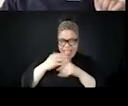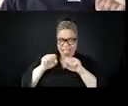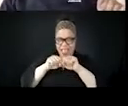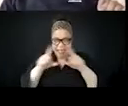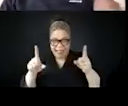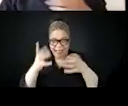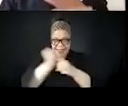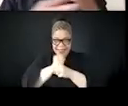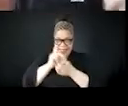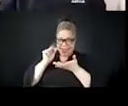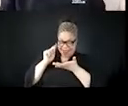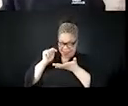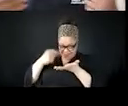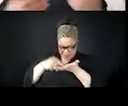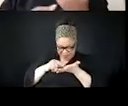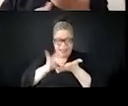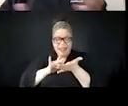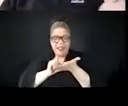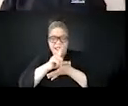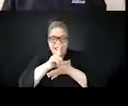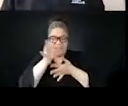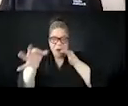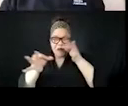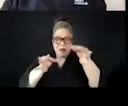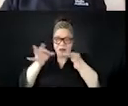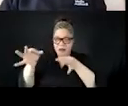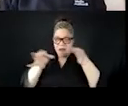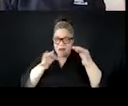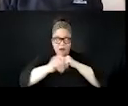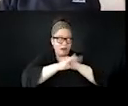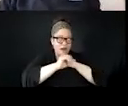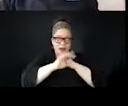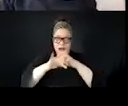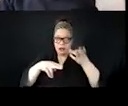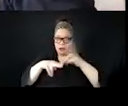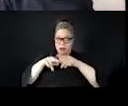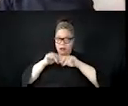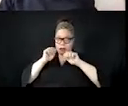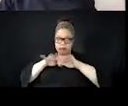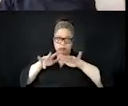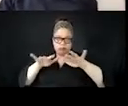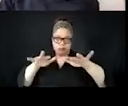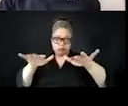Or additions. I feel like everyone here has like a wealth of knowledge. So if there's things you want to add, feel free.